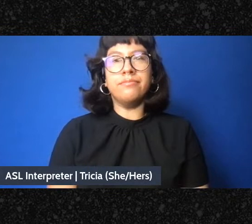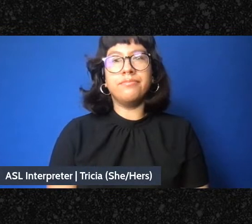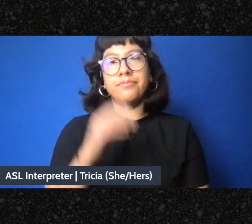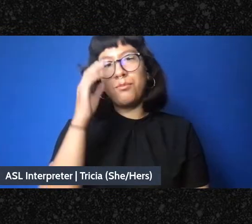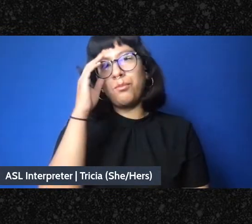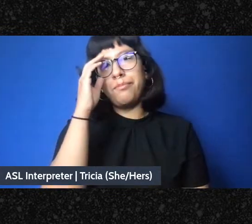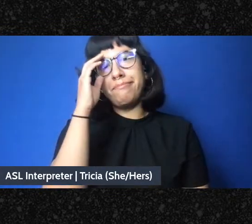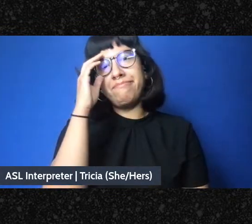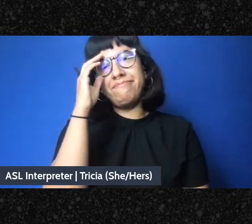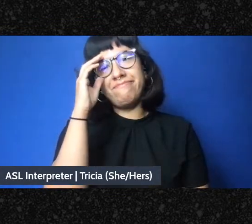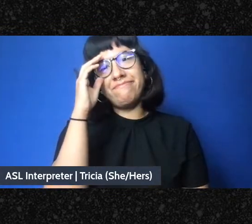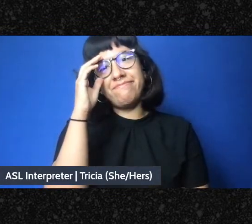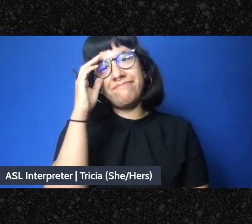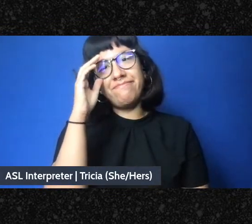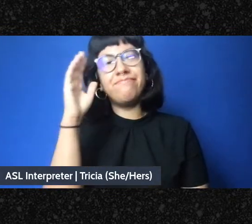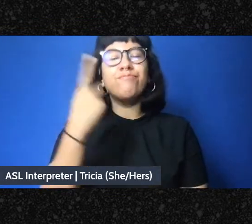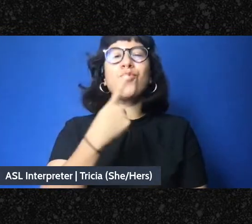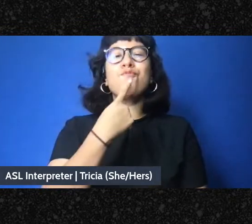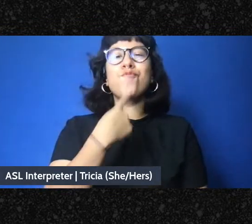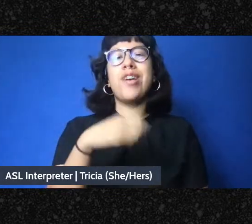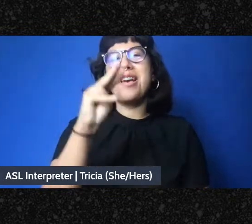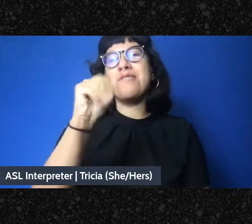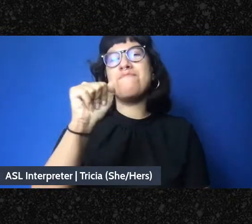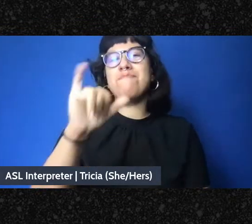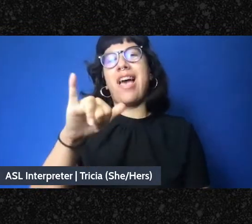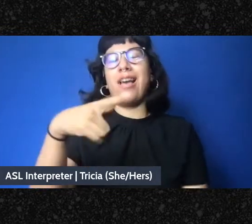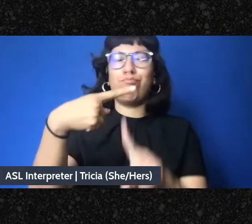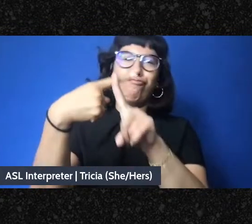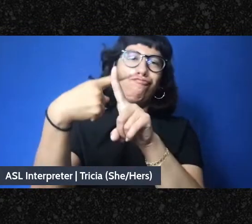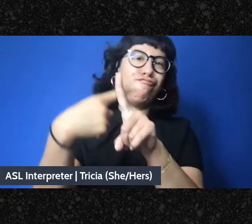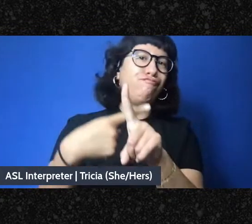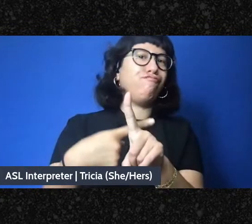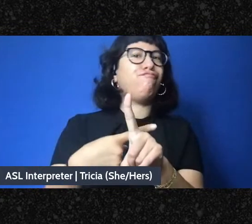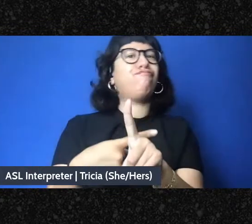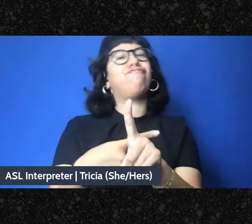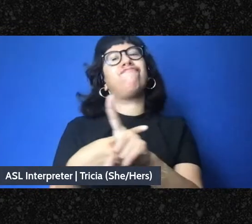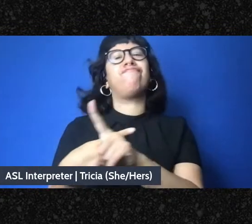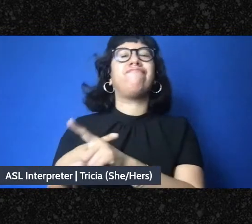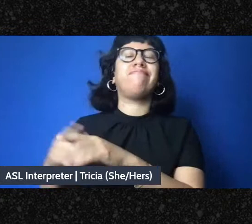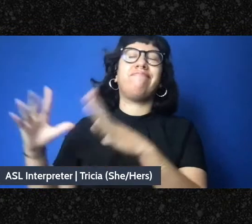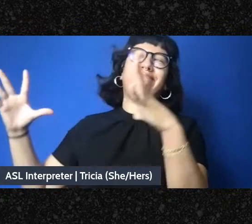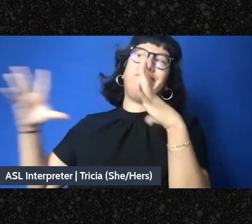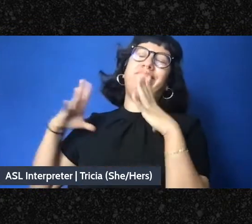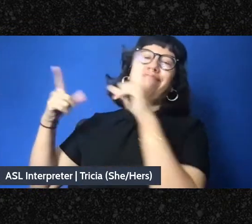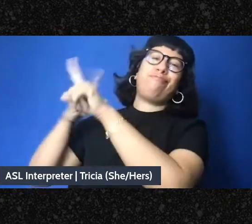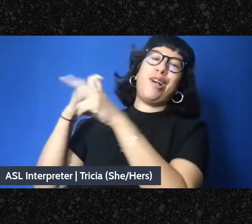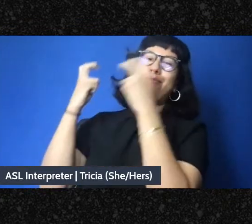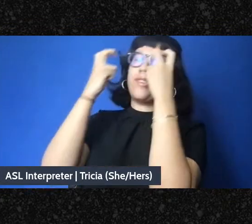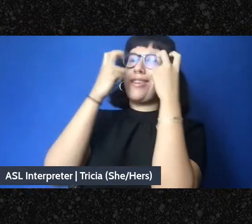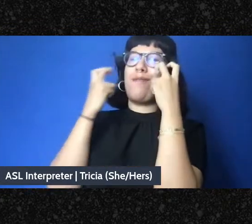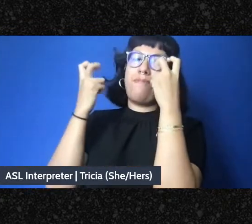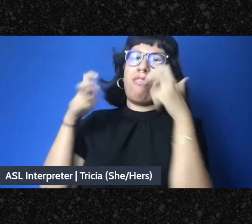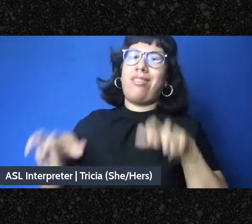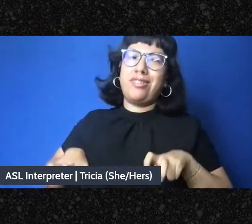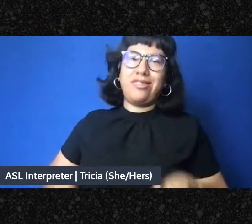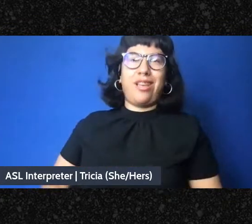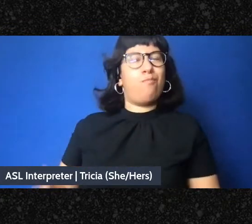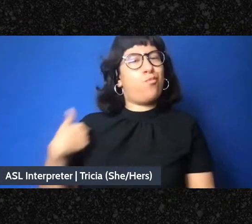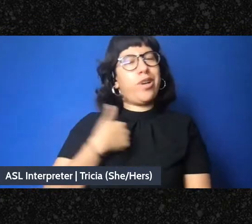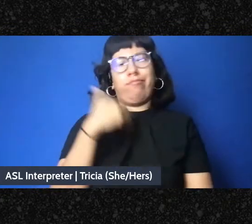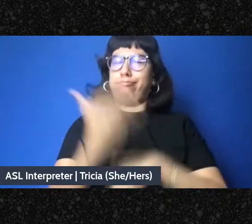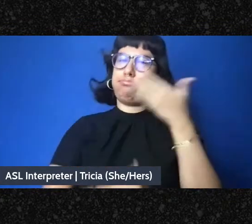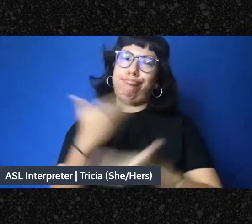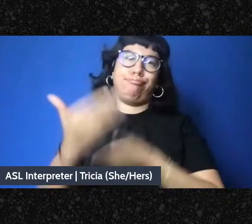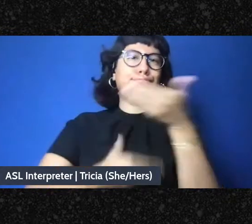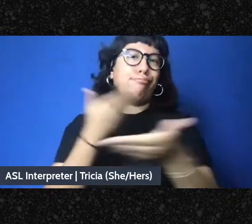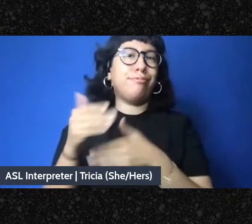Red May, your month-long vacation from capitalism surges onward into its